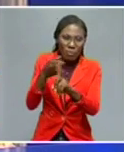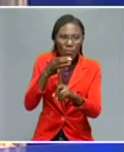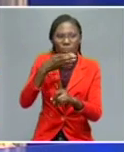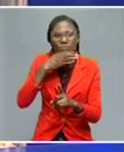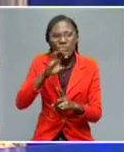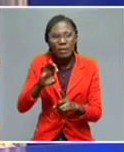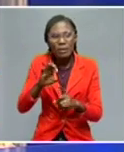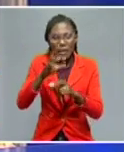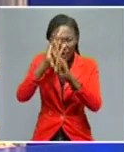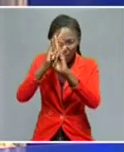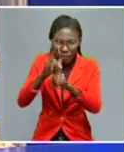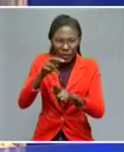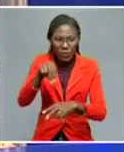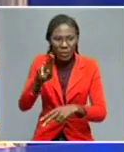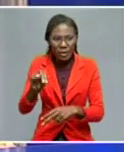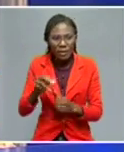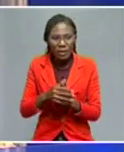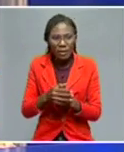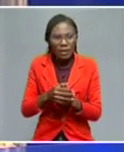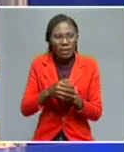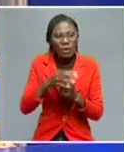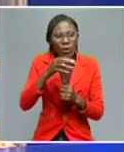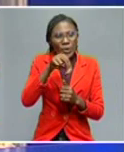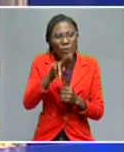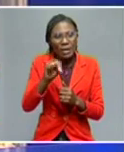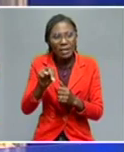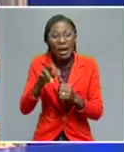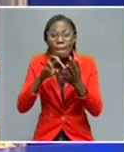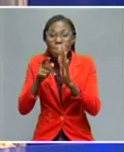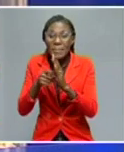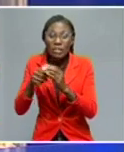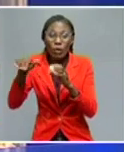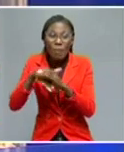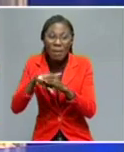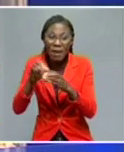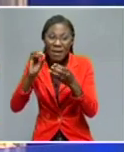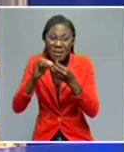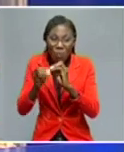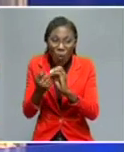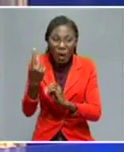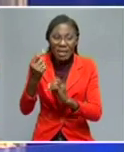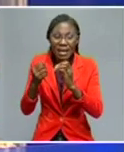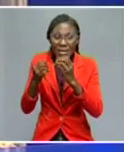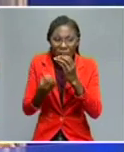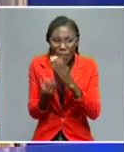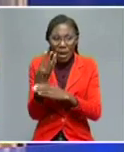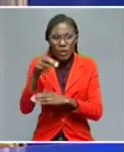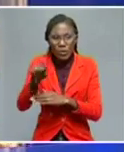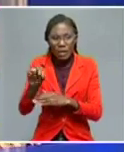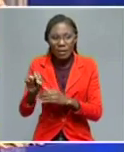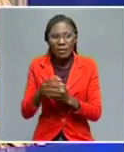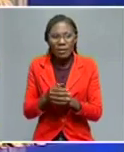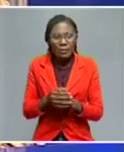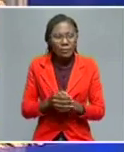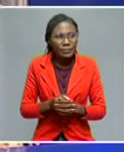chart of the United Nations. Russia is a founding member of the United Nations, a permanent member of the United Nations. But I wanted to say something